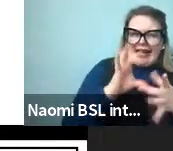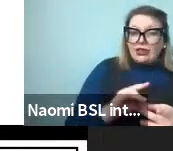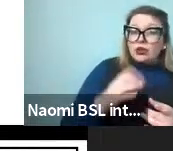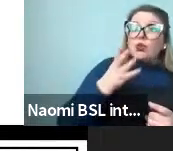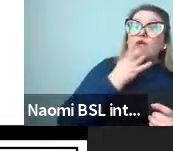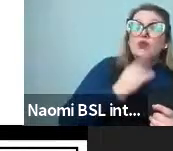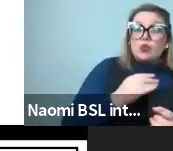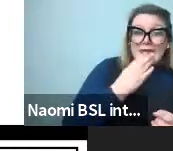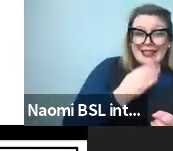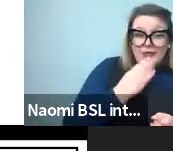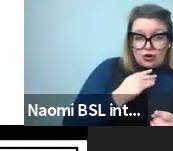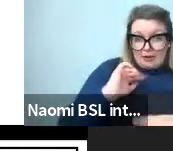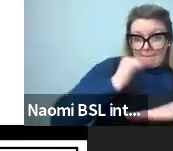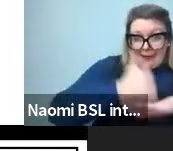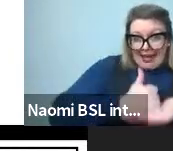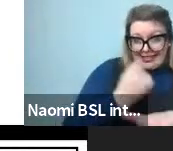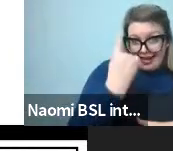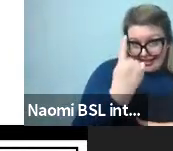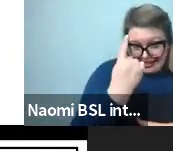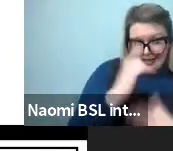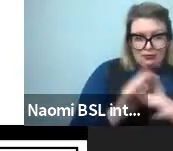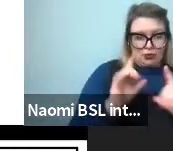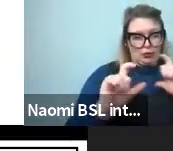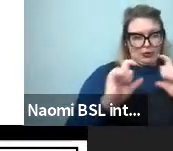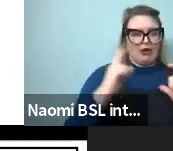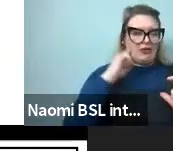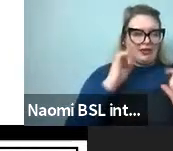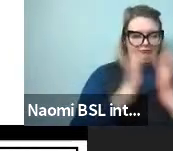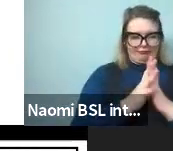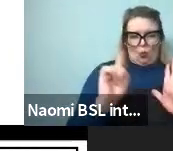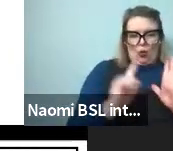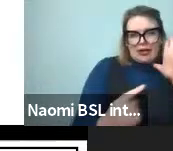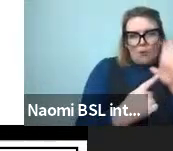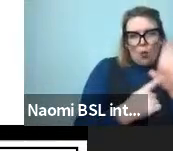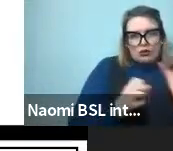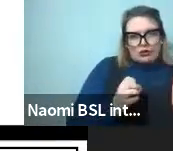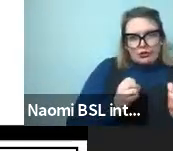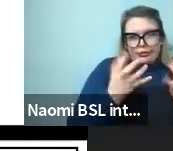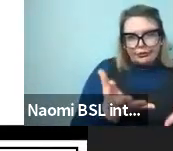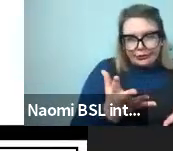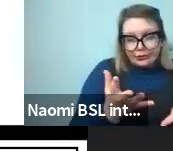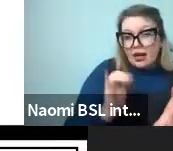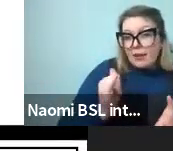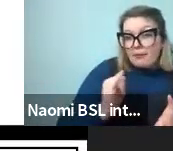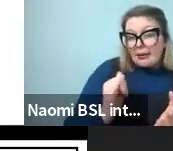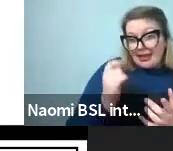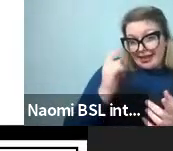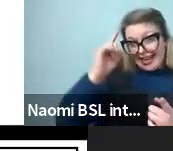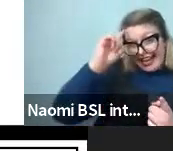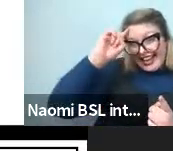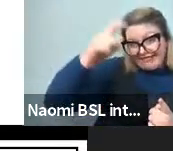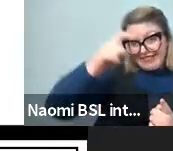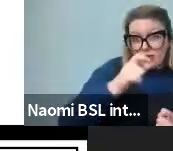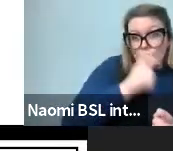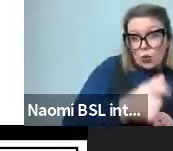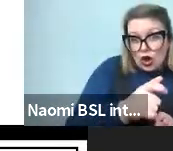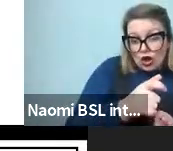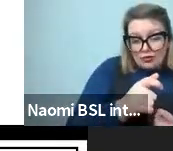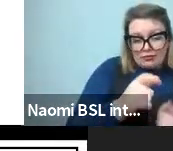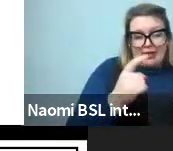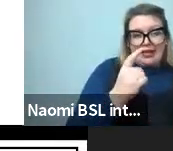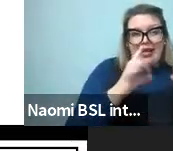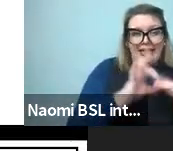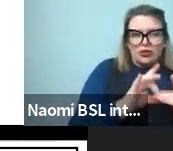communication, cognitive efficiency, use-based idea, maybe people invent words for properties of objects, if we're talking about